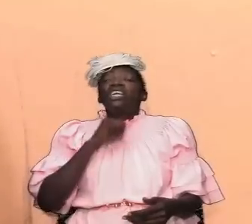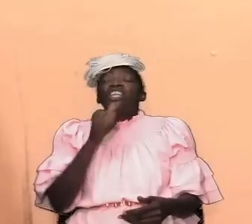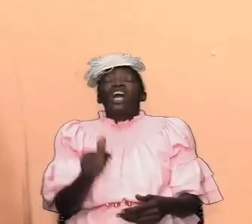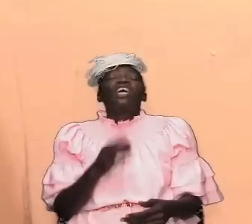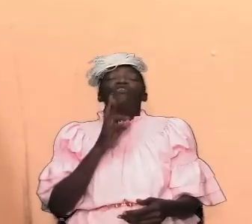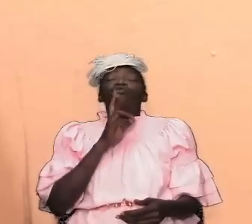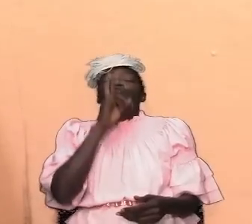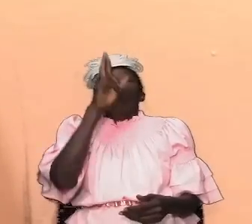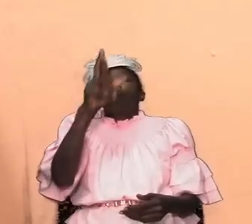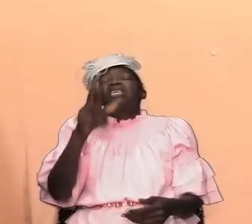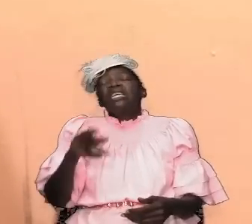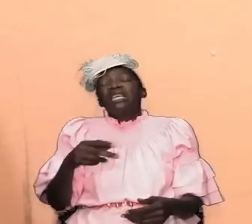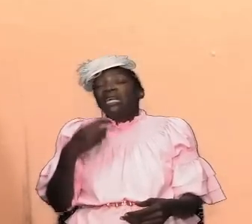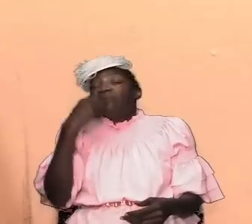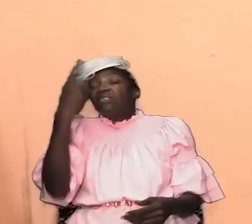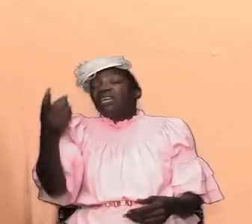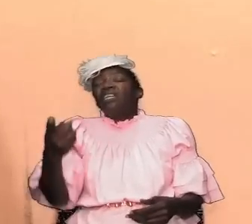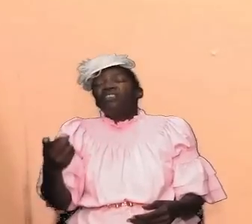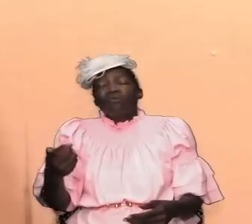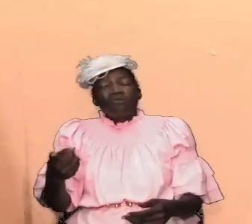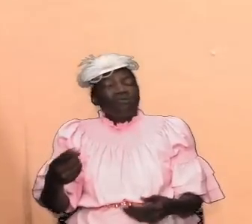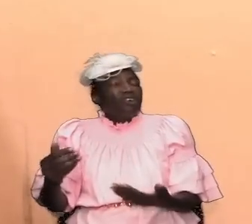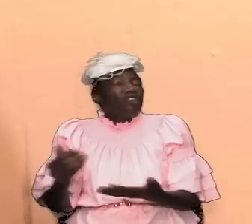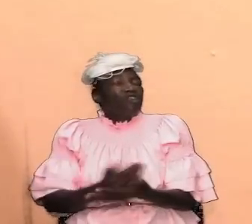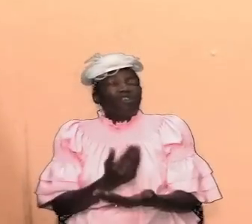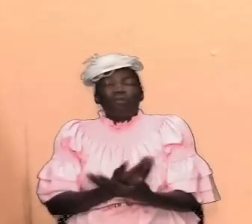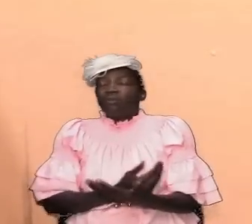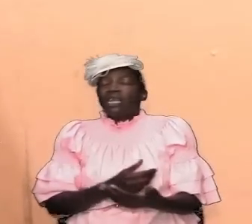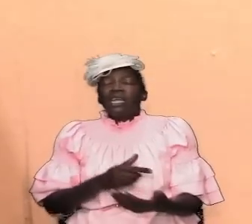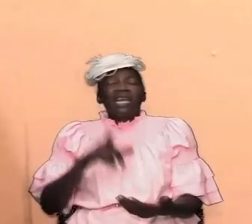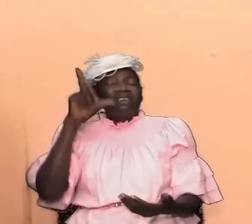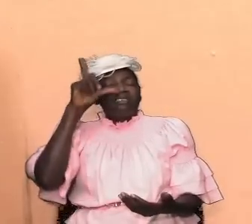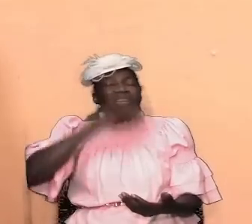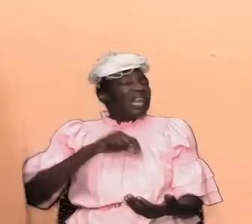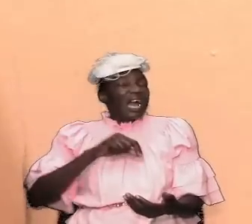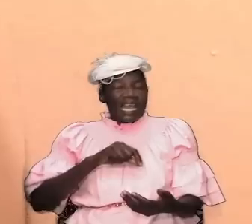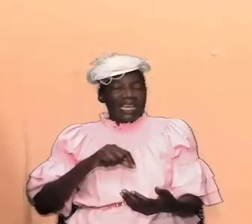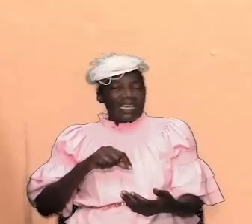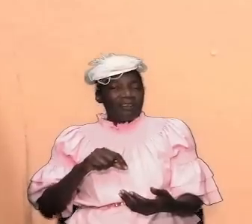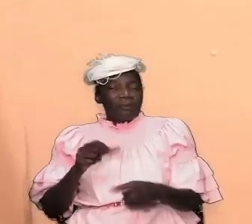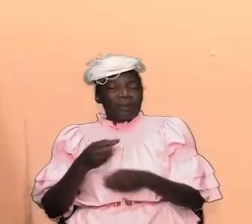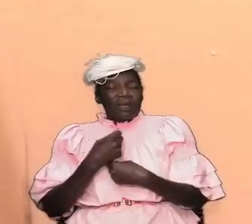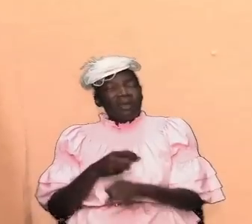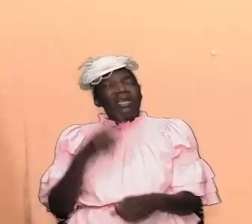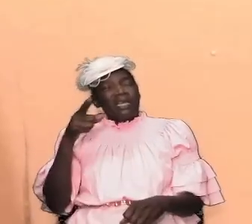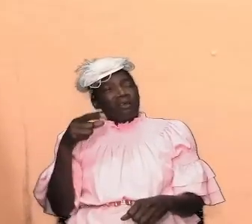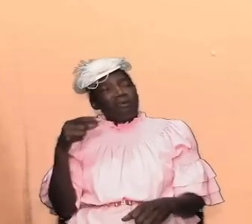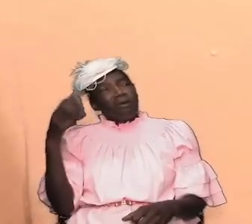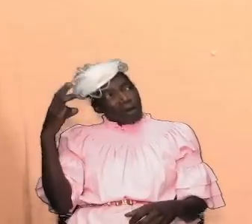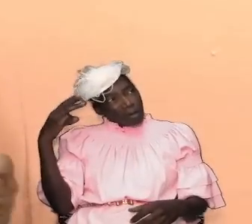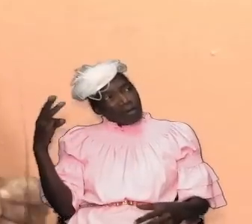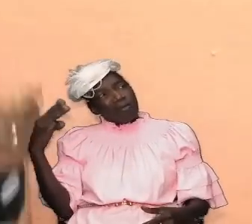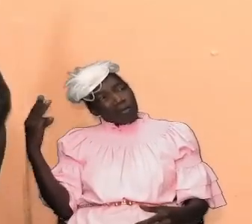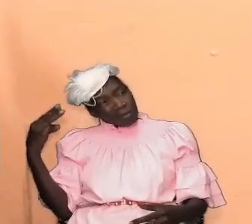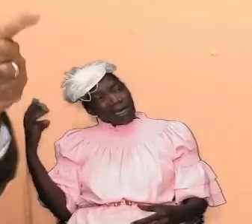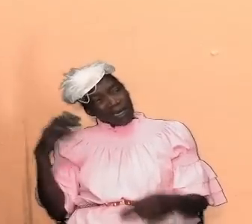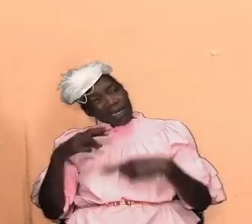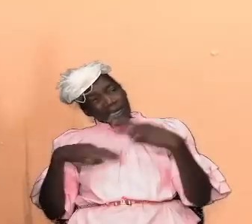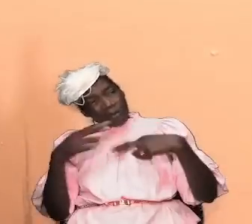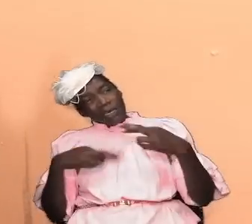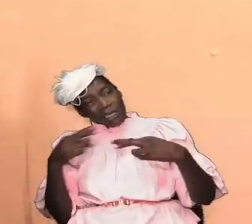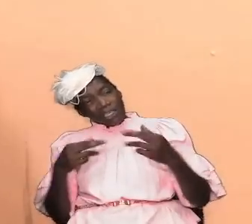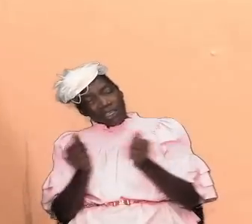you that it is something that was trumped up he's going to cause you to ponder your relationship with god